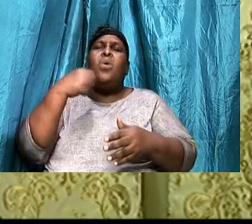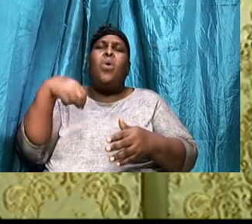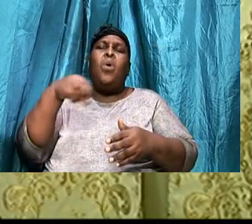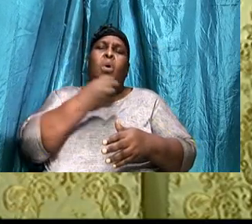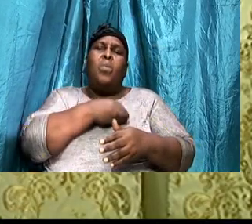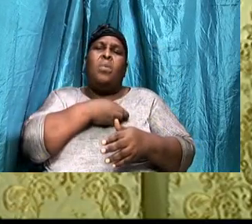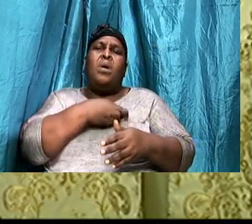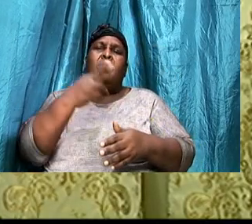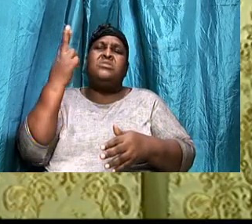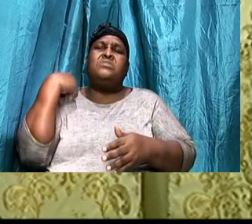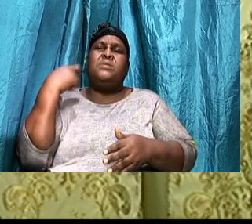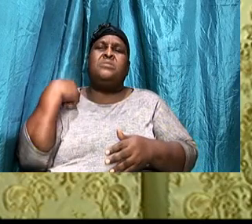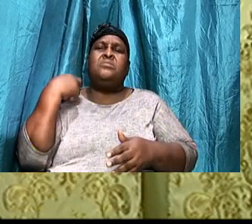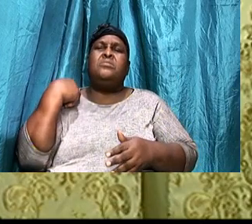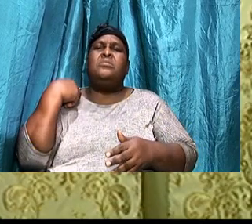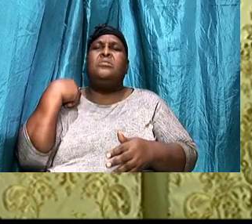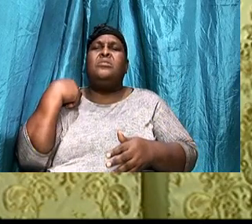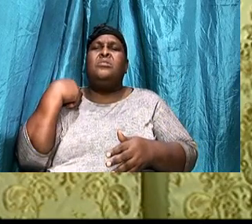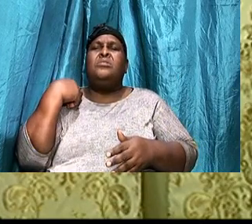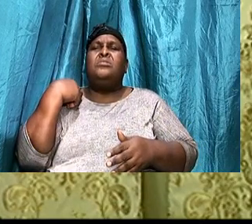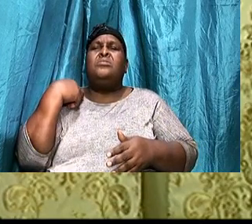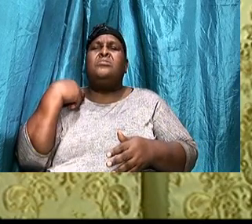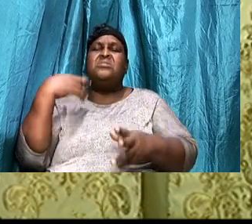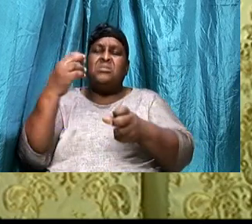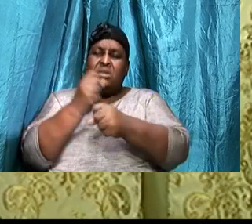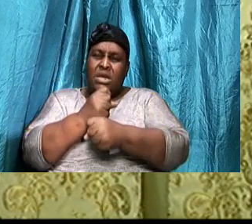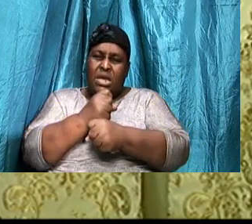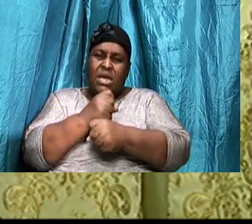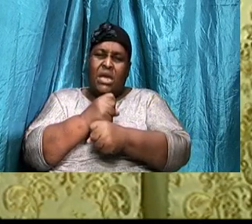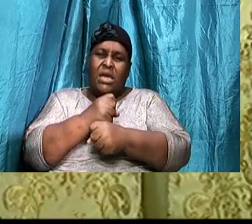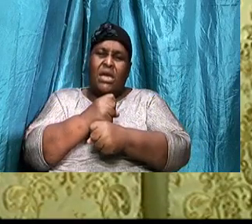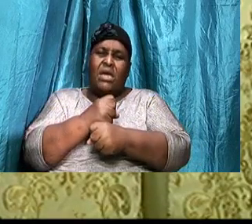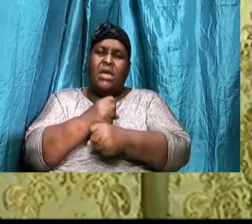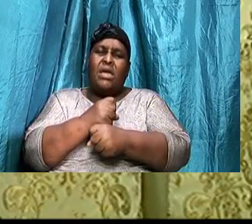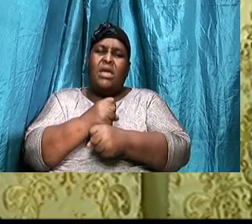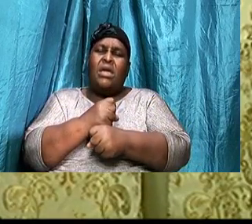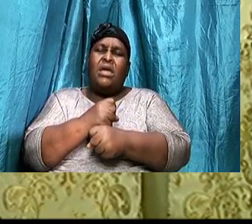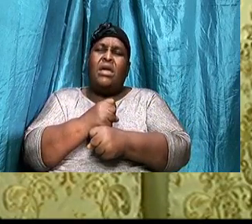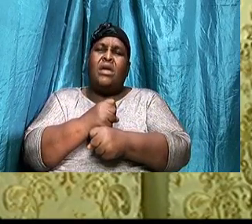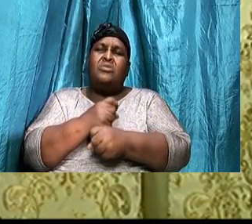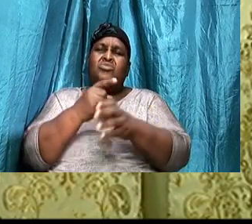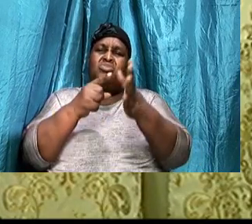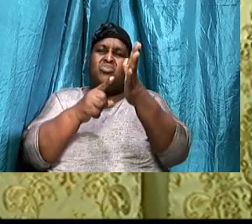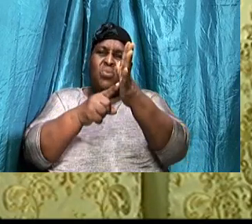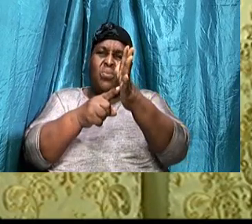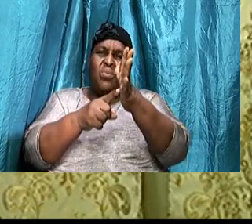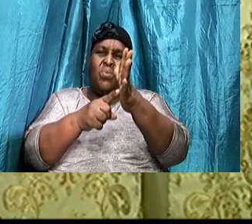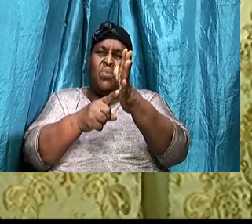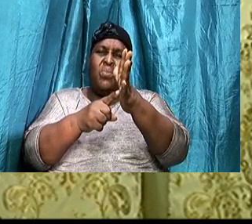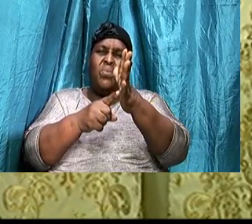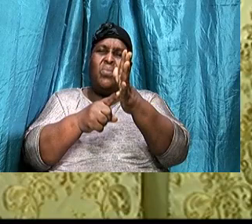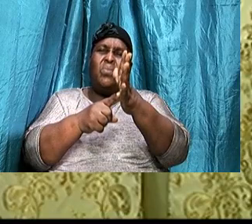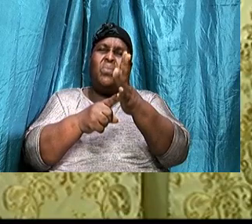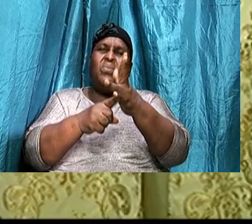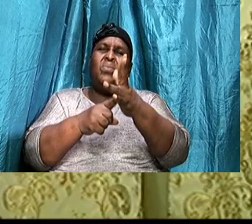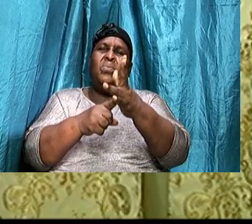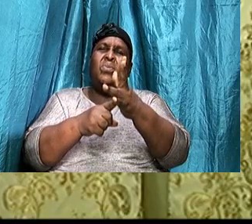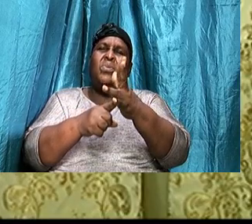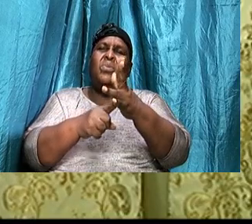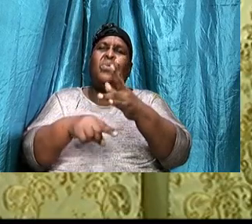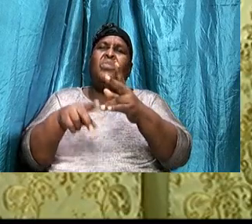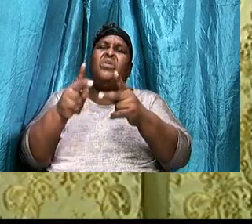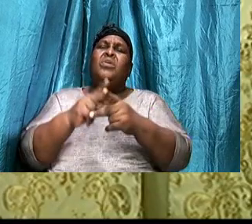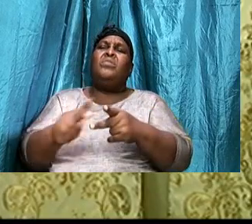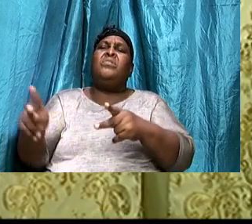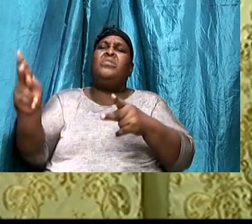reflect, The official, Position, Of heaven, It is, Our responsibility, As ambassadors, Of Christ,